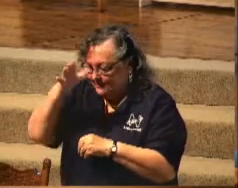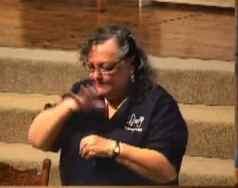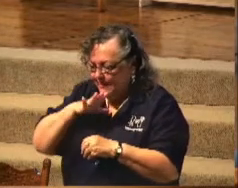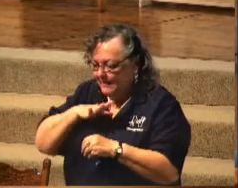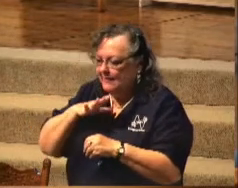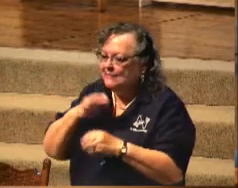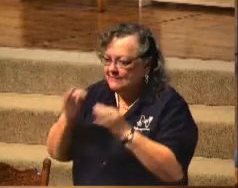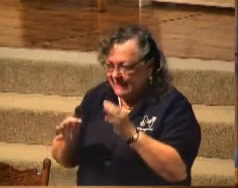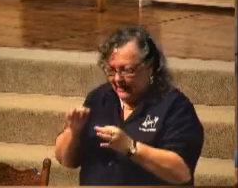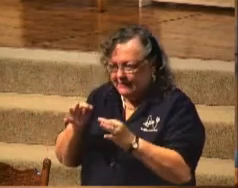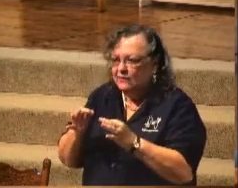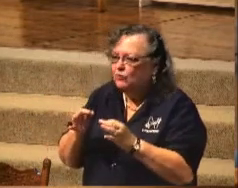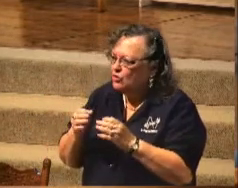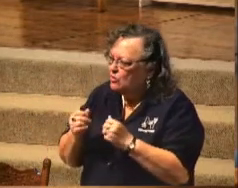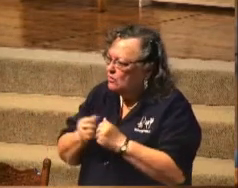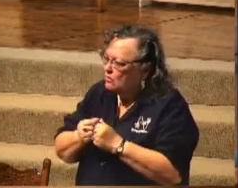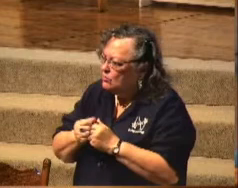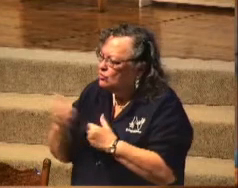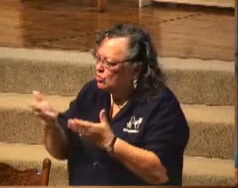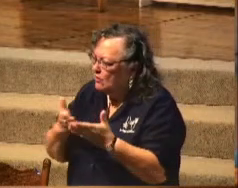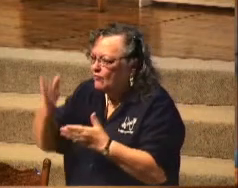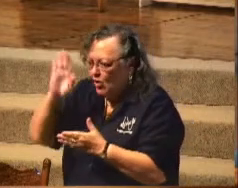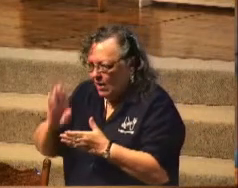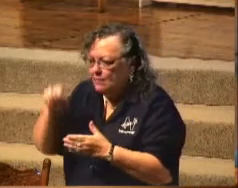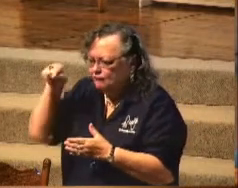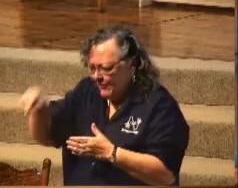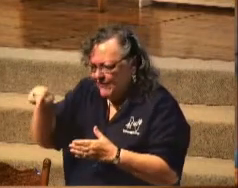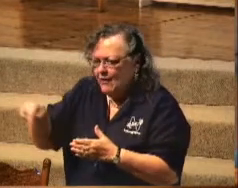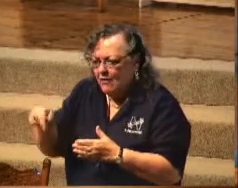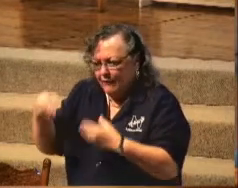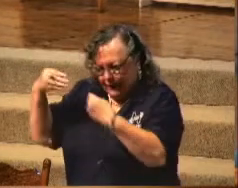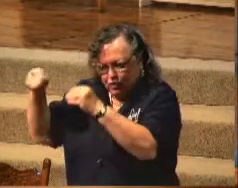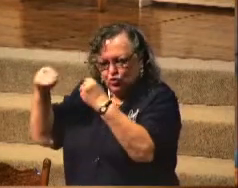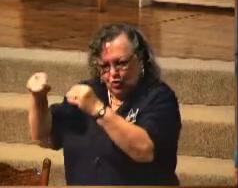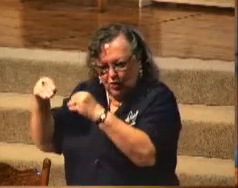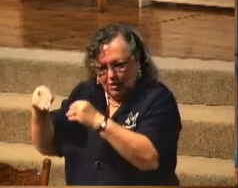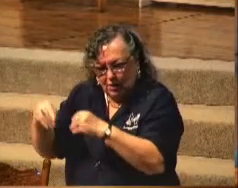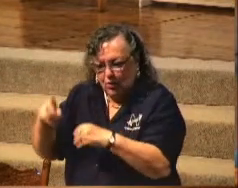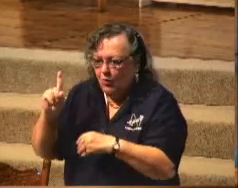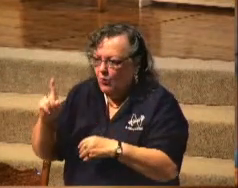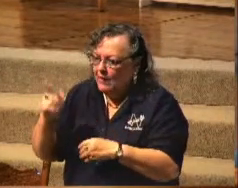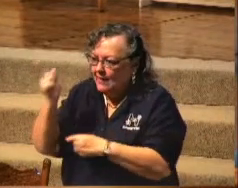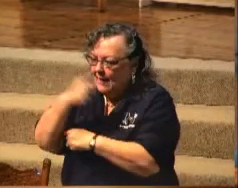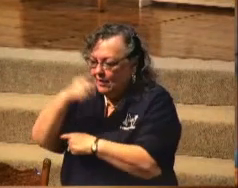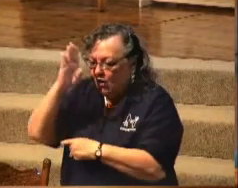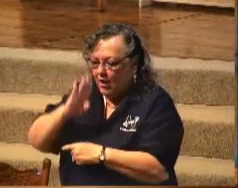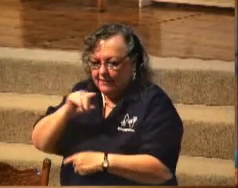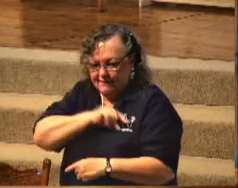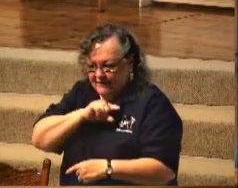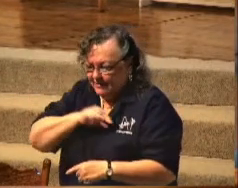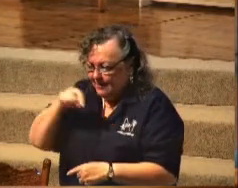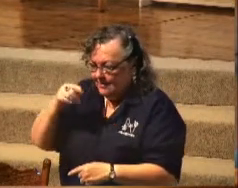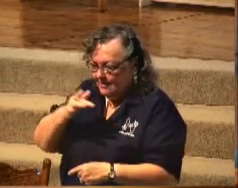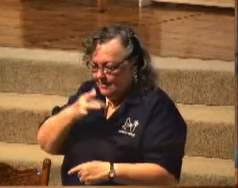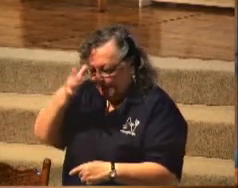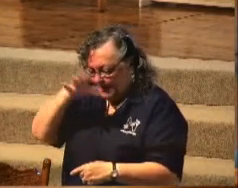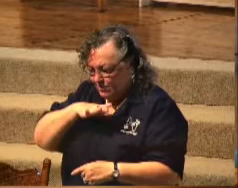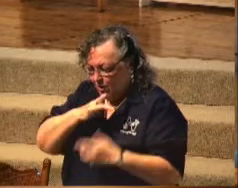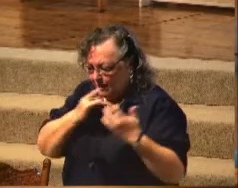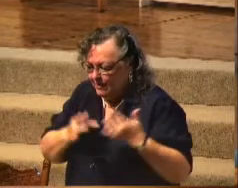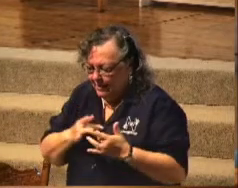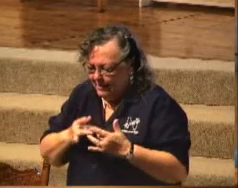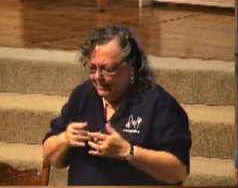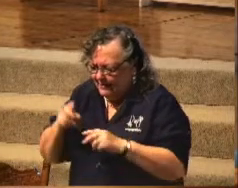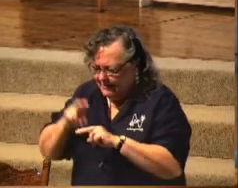was going to serve God as best he could, even at the pawn shop. One day, God convicted his heart. He sat down and he wrote